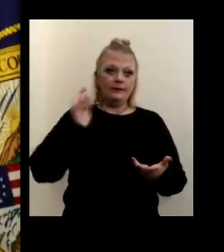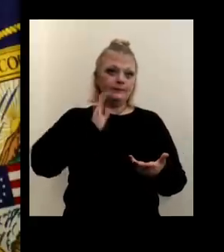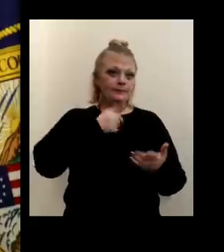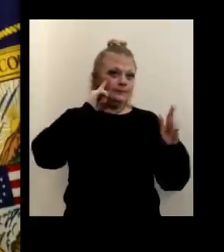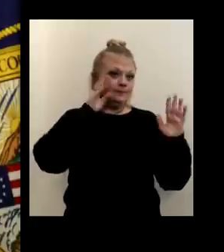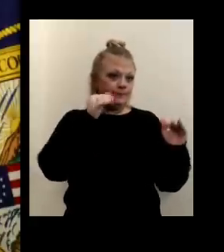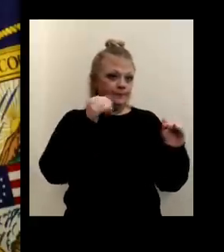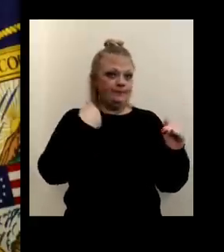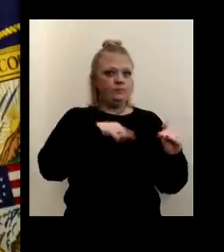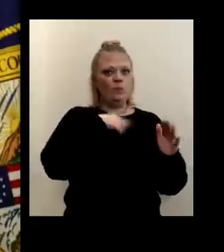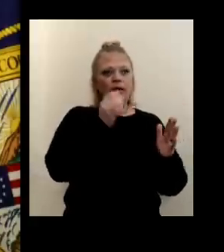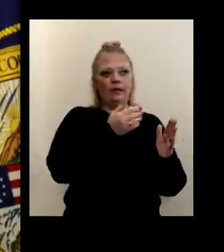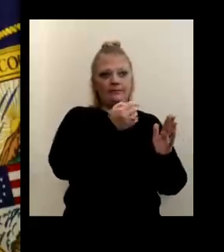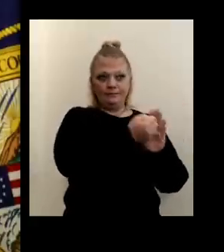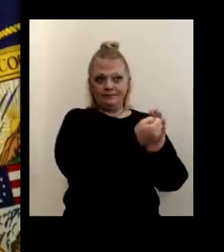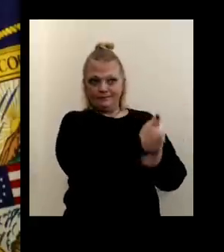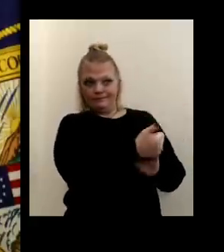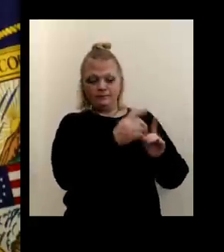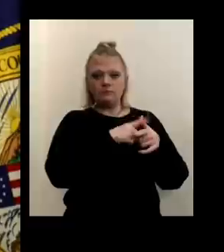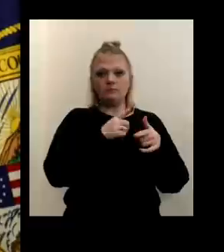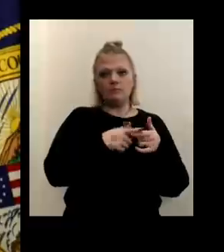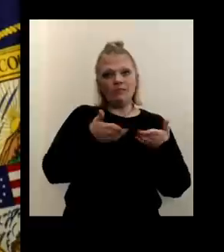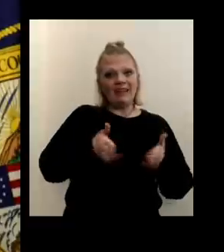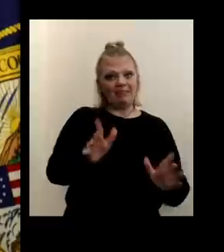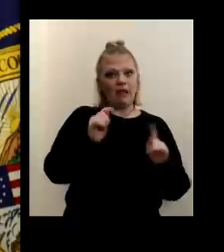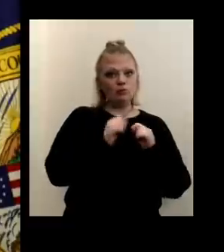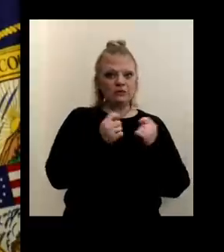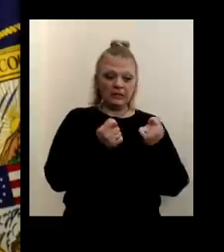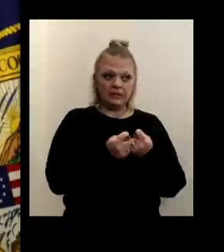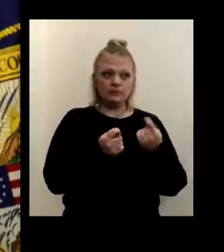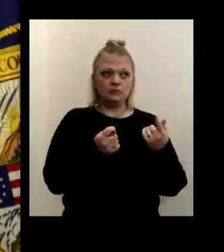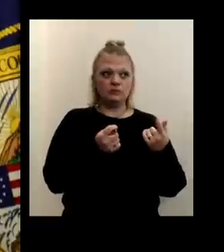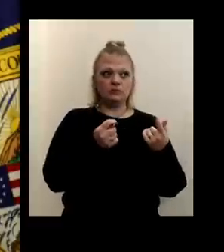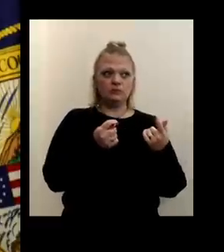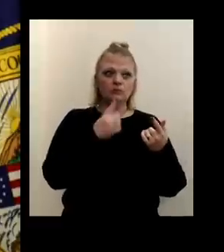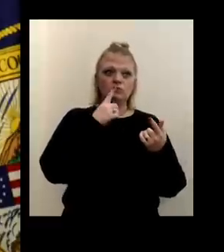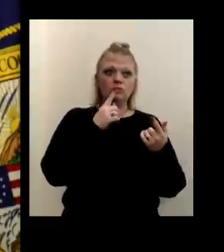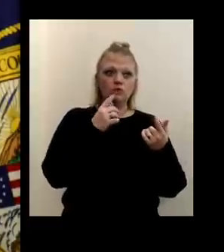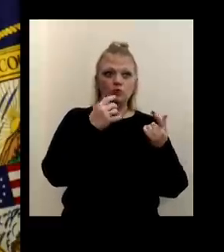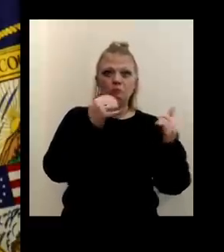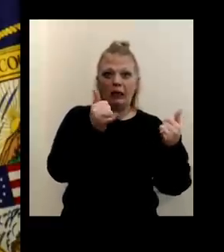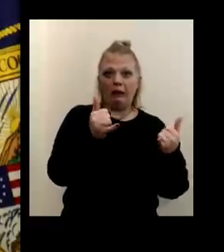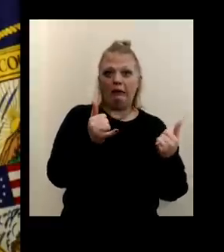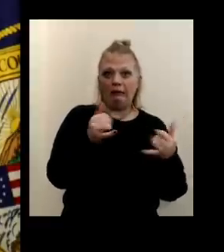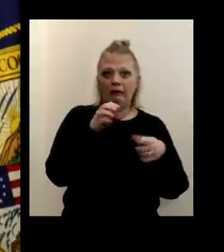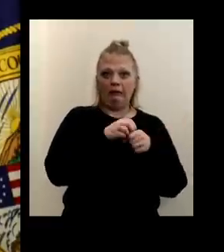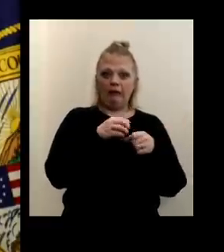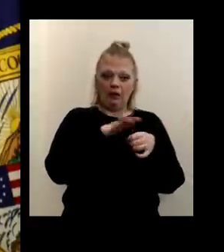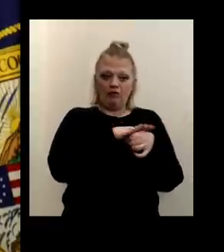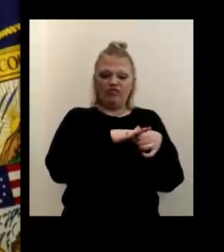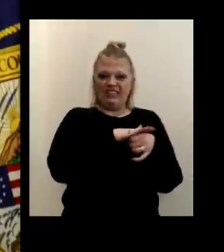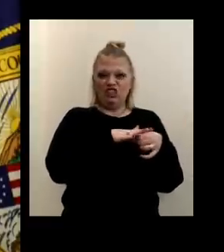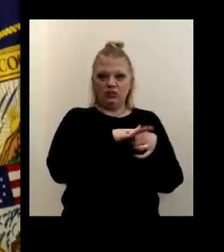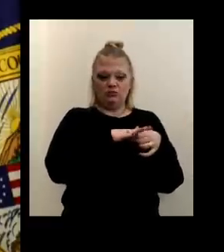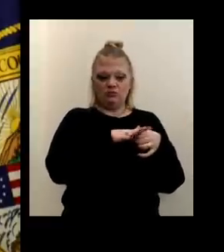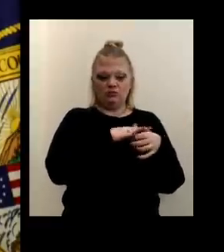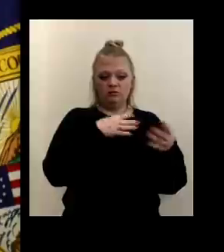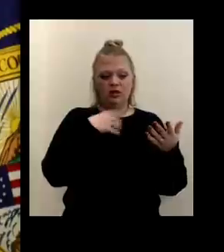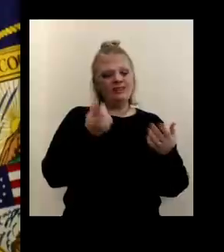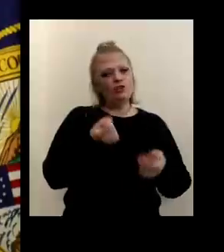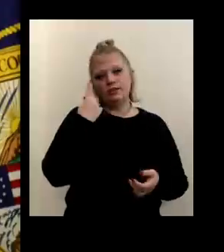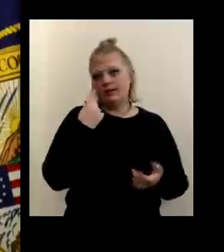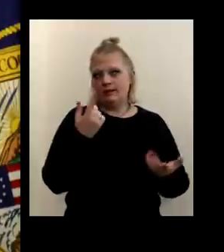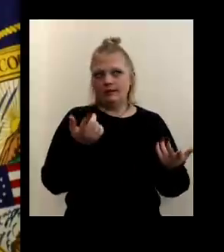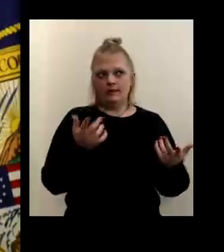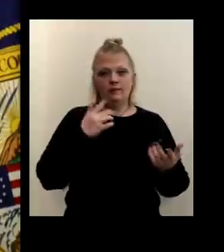that we can eliminate that so we can allow these teams, uh, to at least play amongst the region. I mean, I, I, I understand that